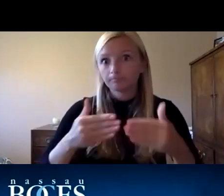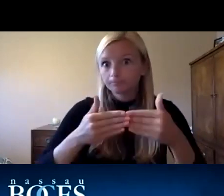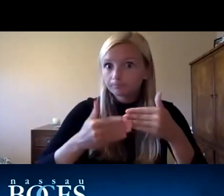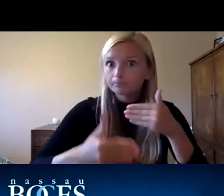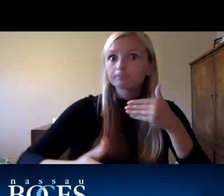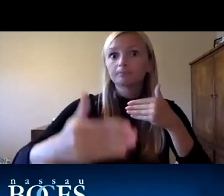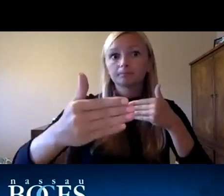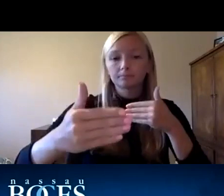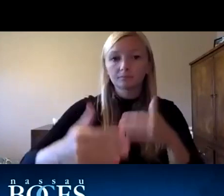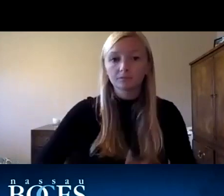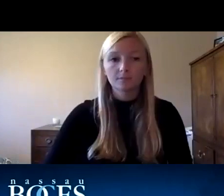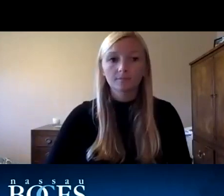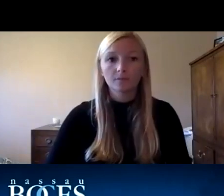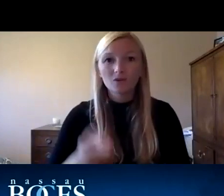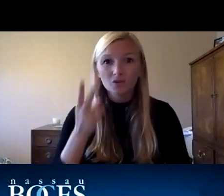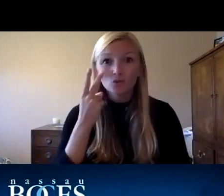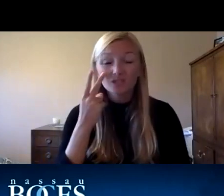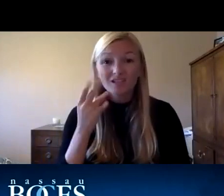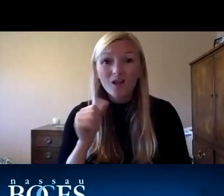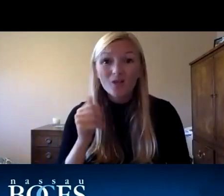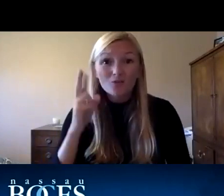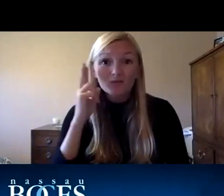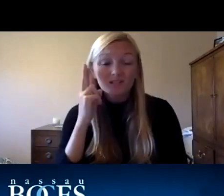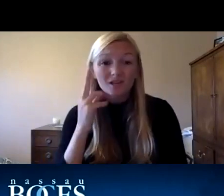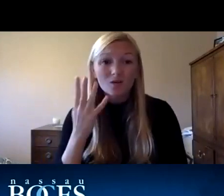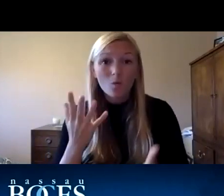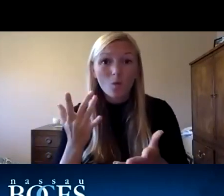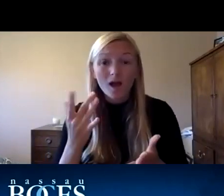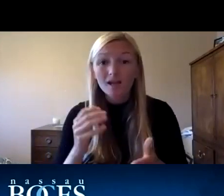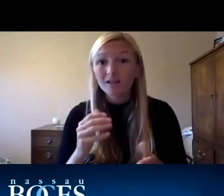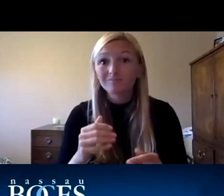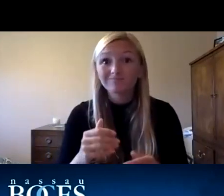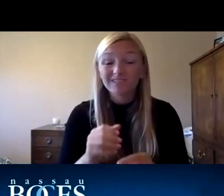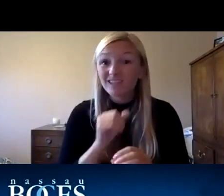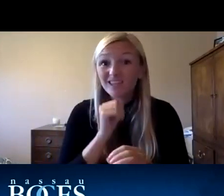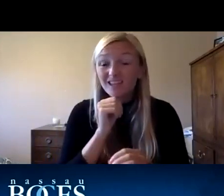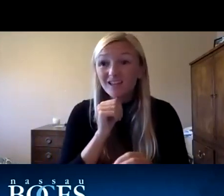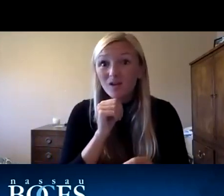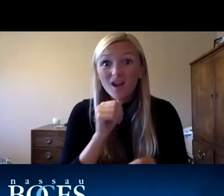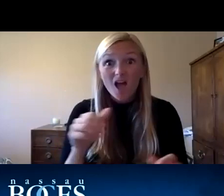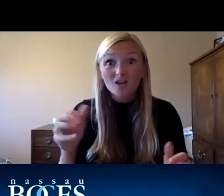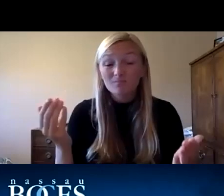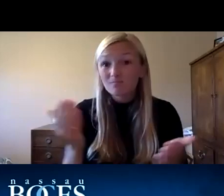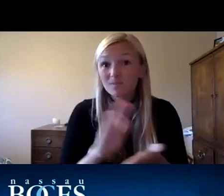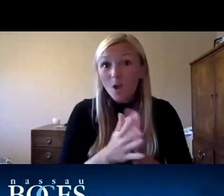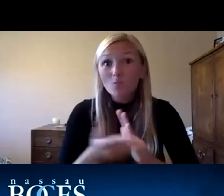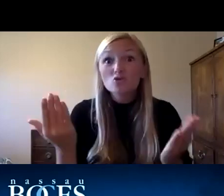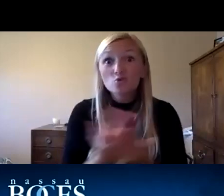vaccine do you see any reason why this will not be the new standard for school and community design